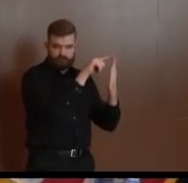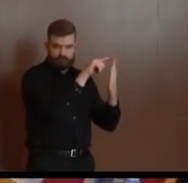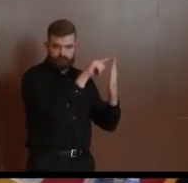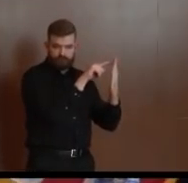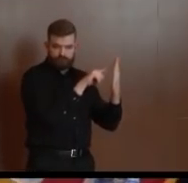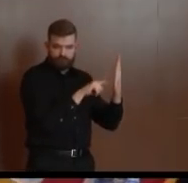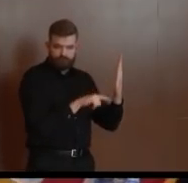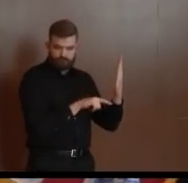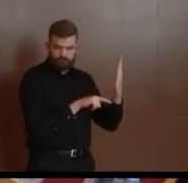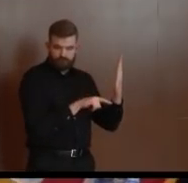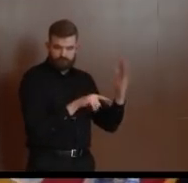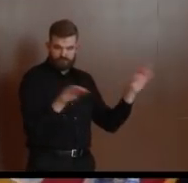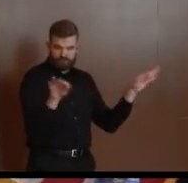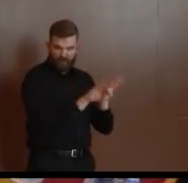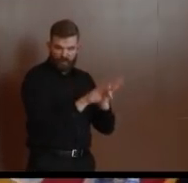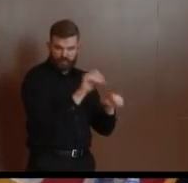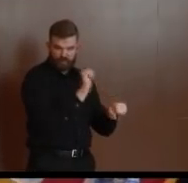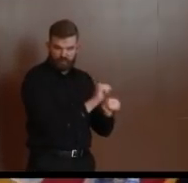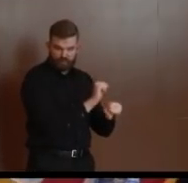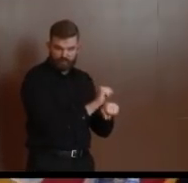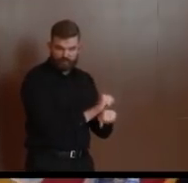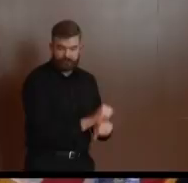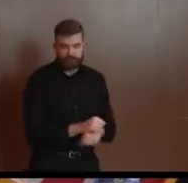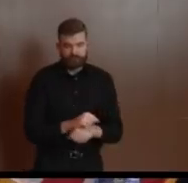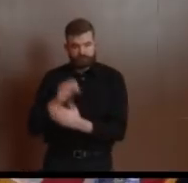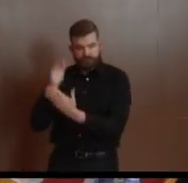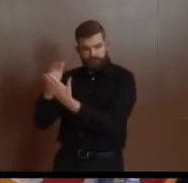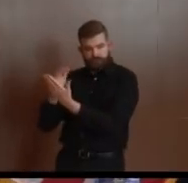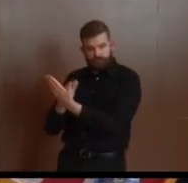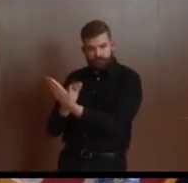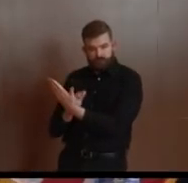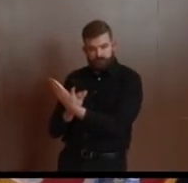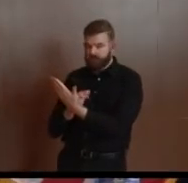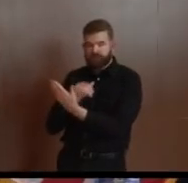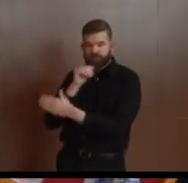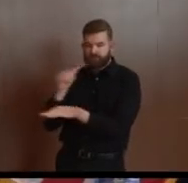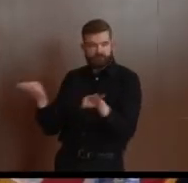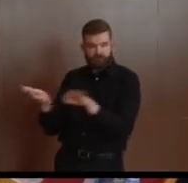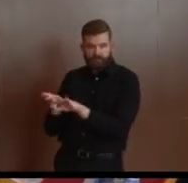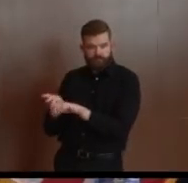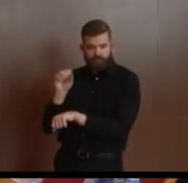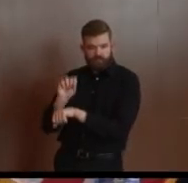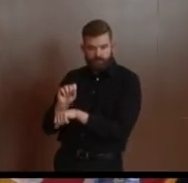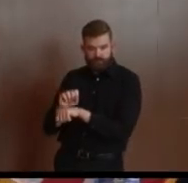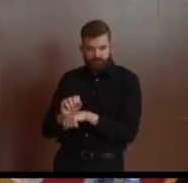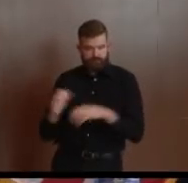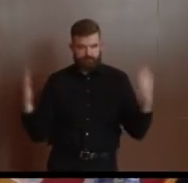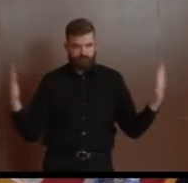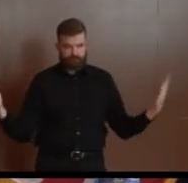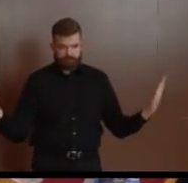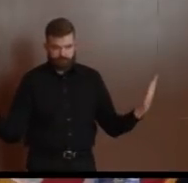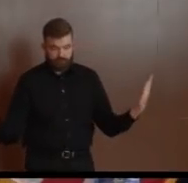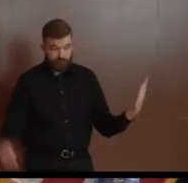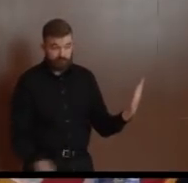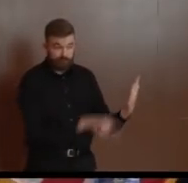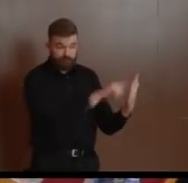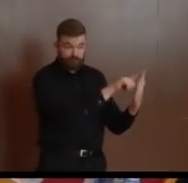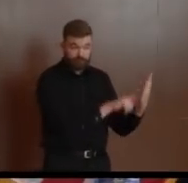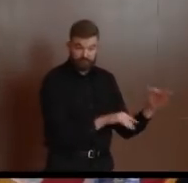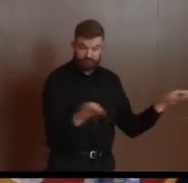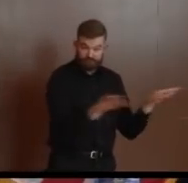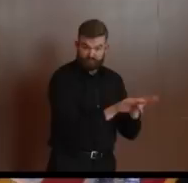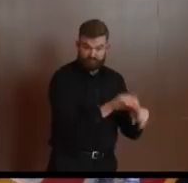And so I'm going to focus on the essential side, because those are the places that are open, as you rightfully point out. We expect